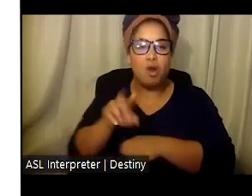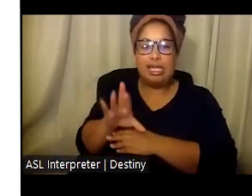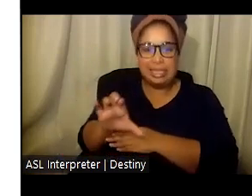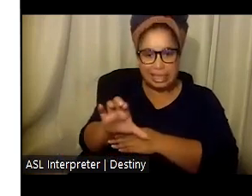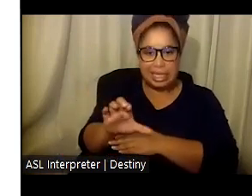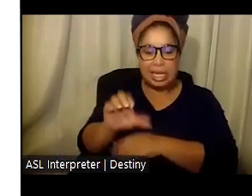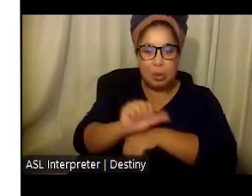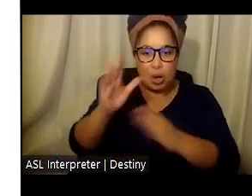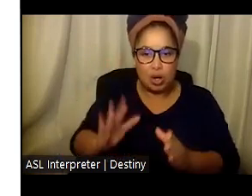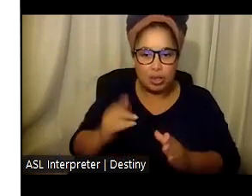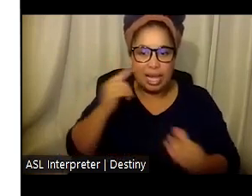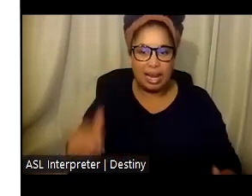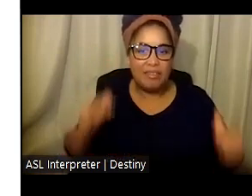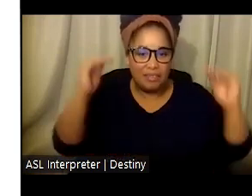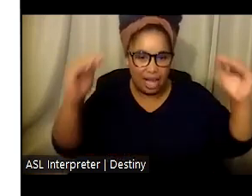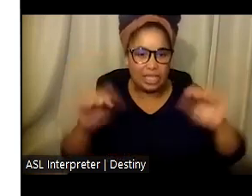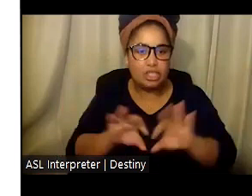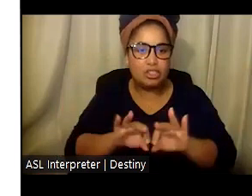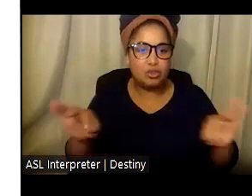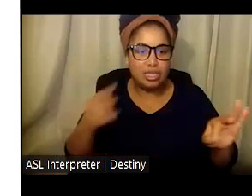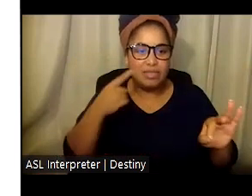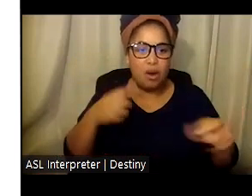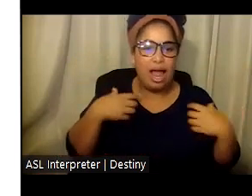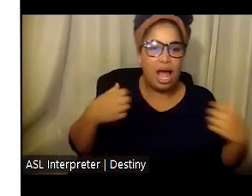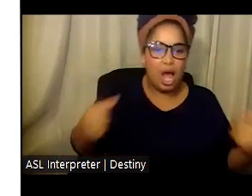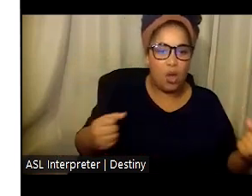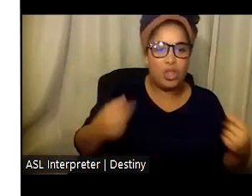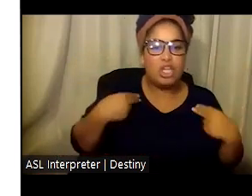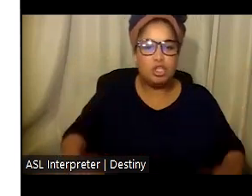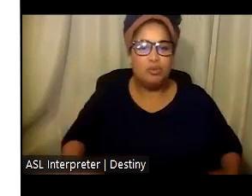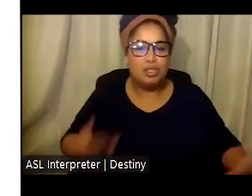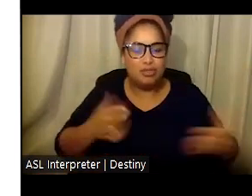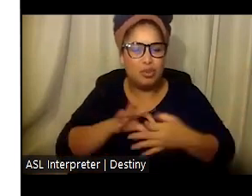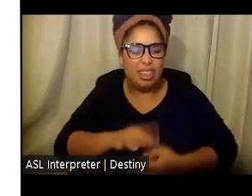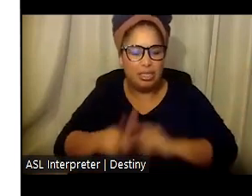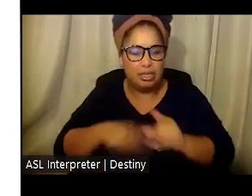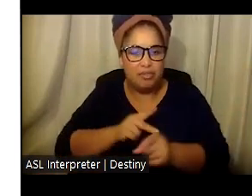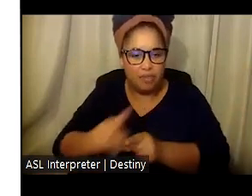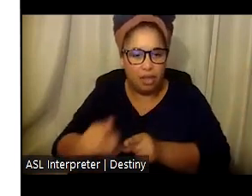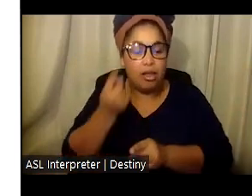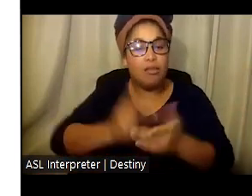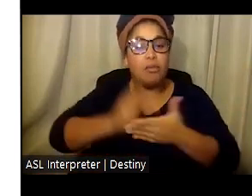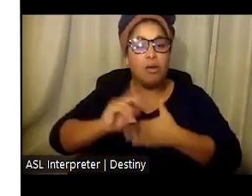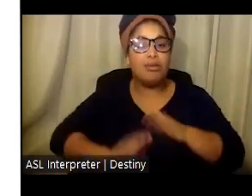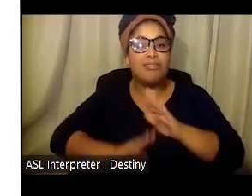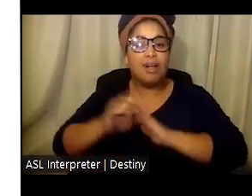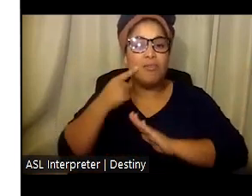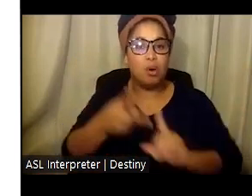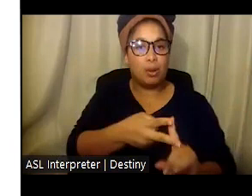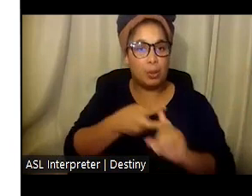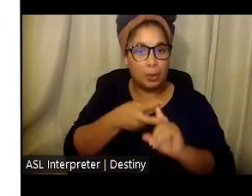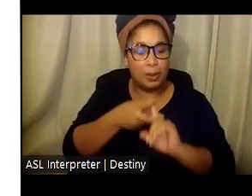degrees in a health or human services related field. This program is developed to support recruitment,